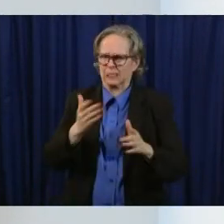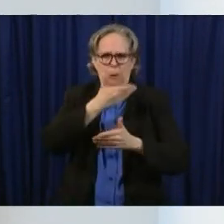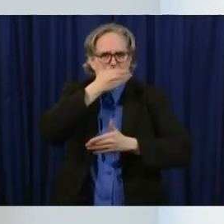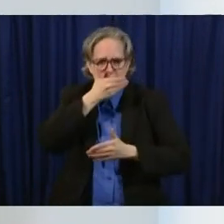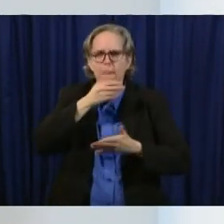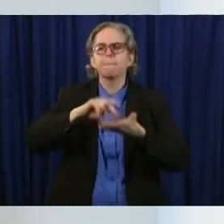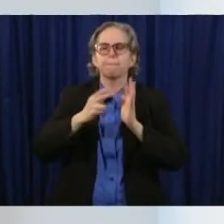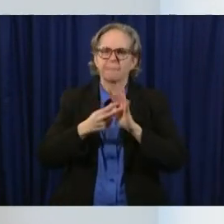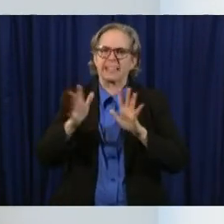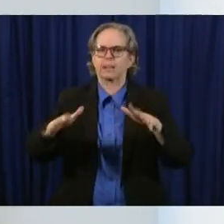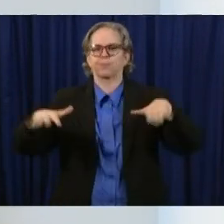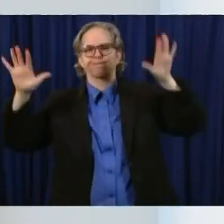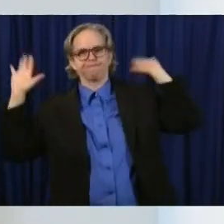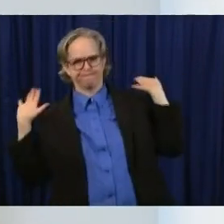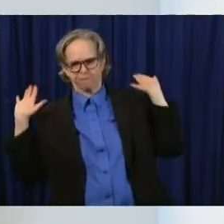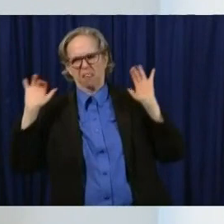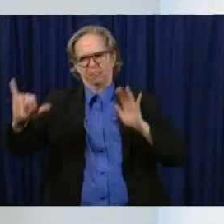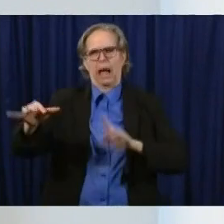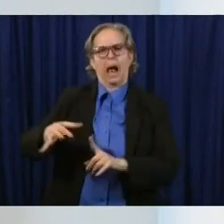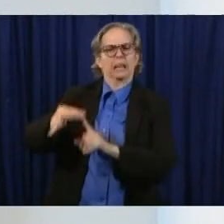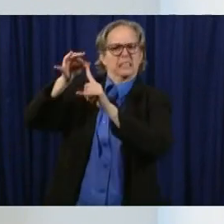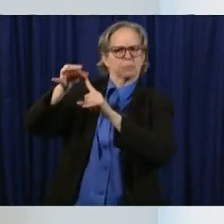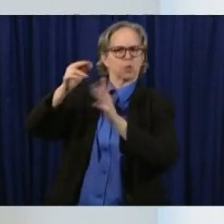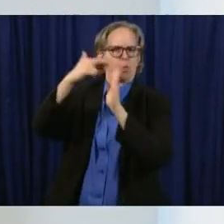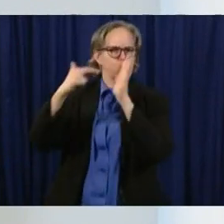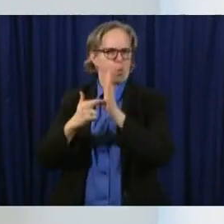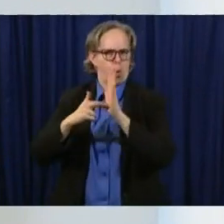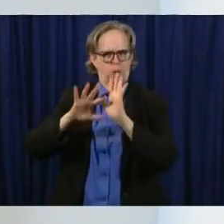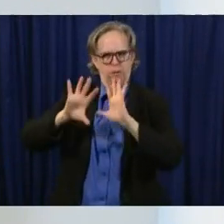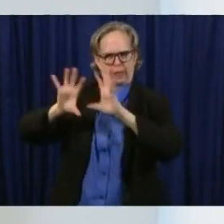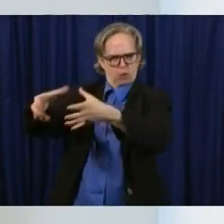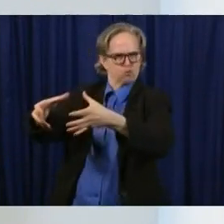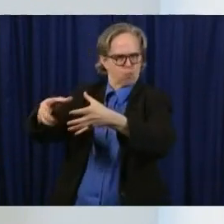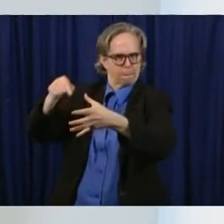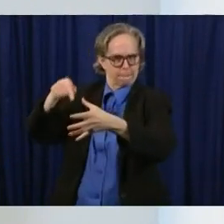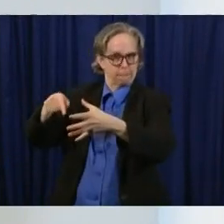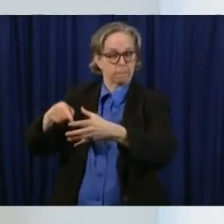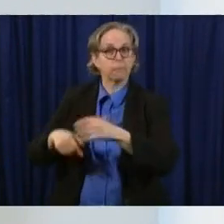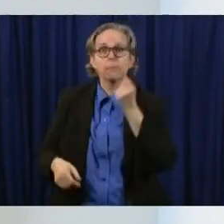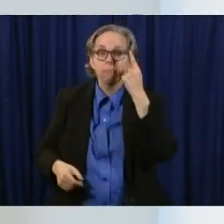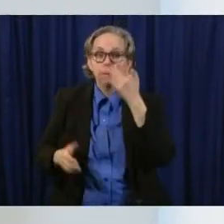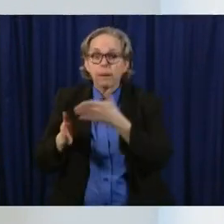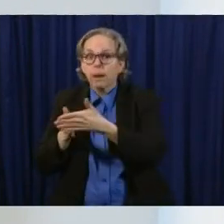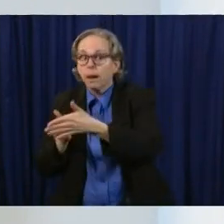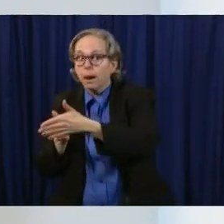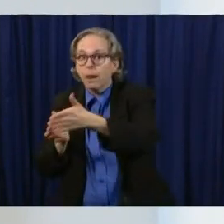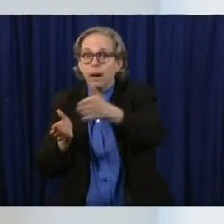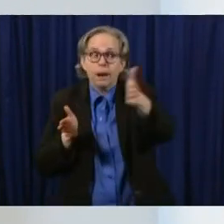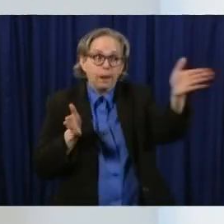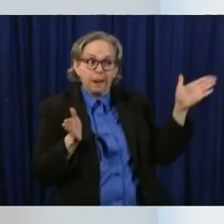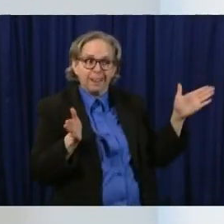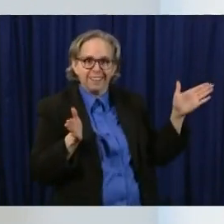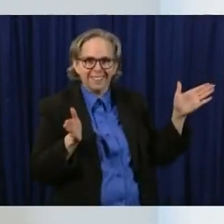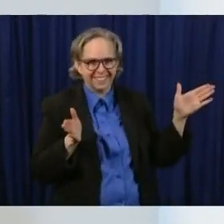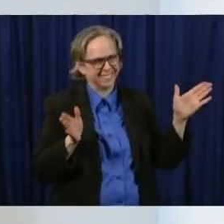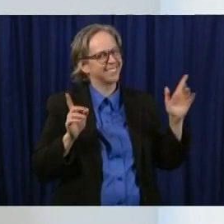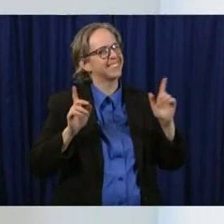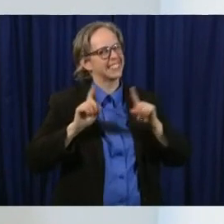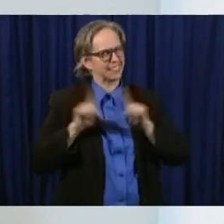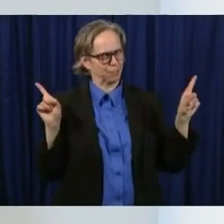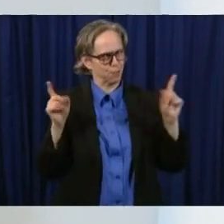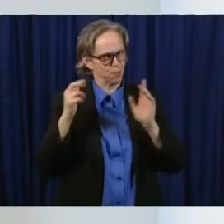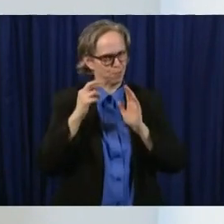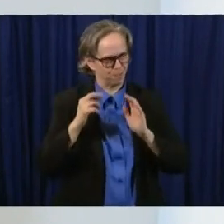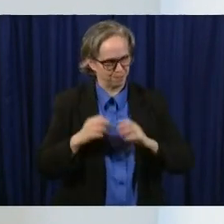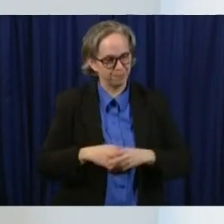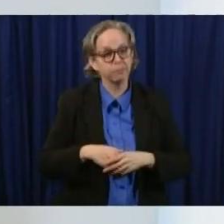business you're an enclosed workspace there's nobody else around you don't need to wear a face covering and when there is a practical